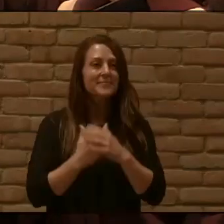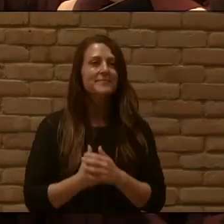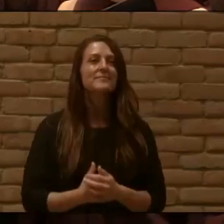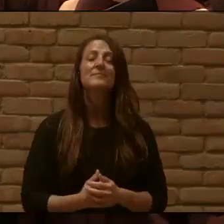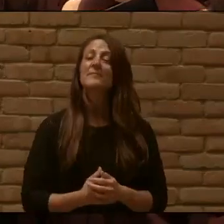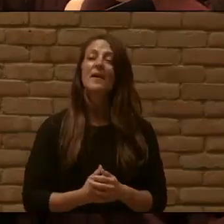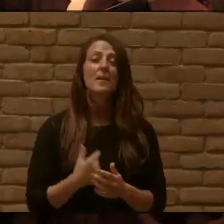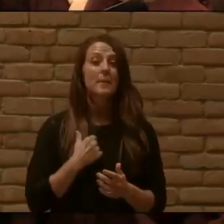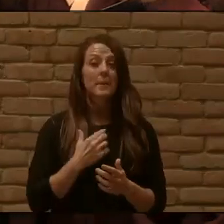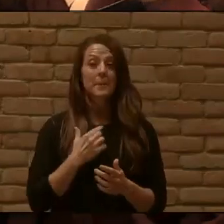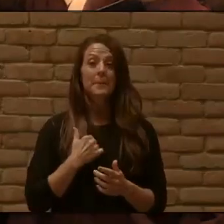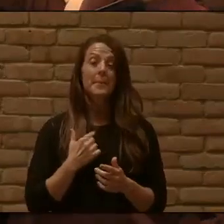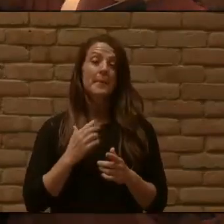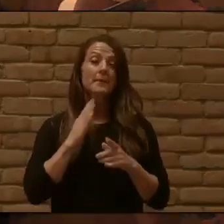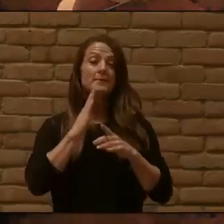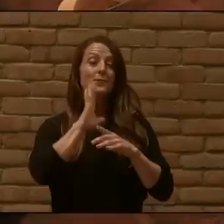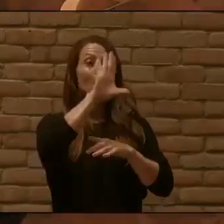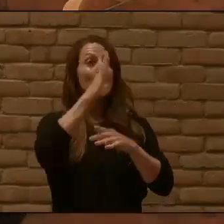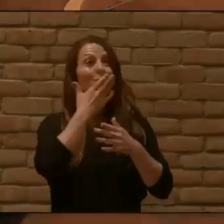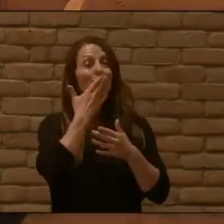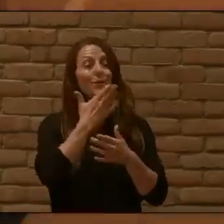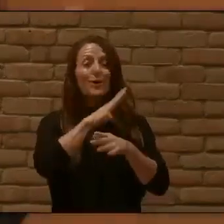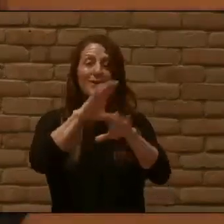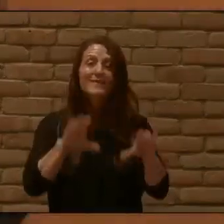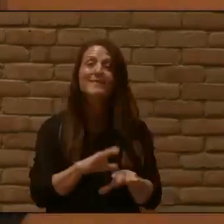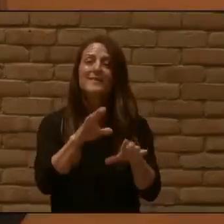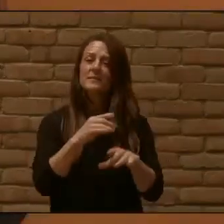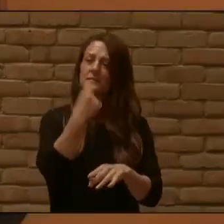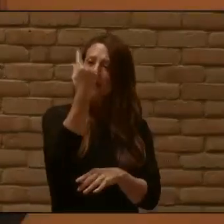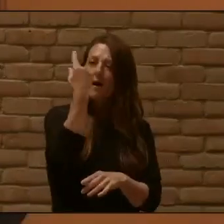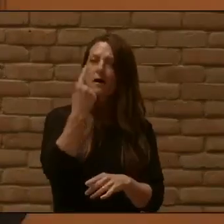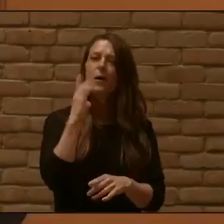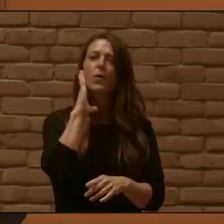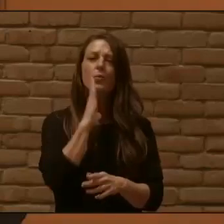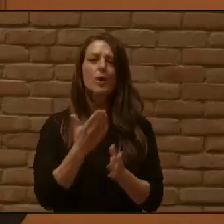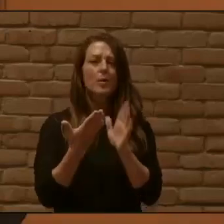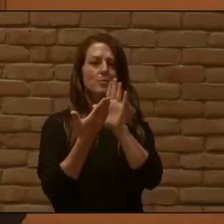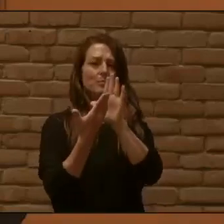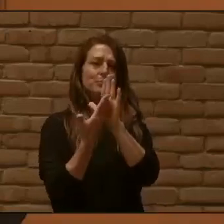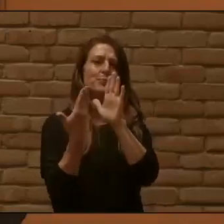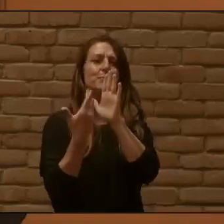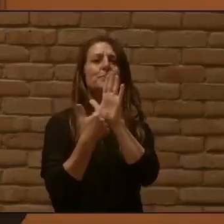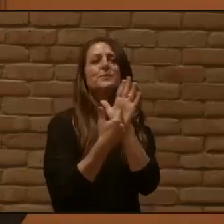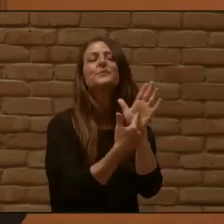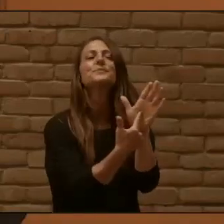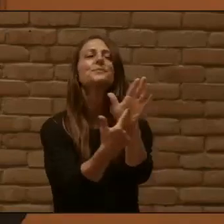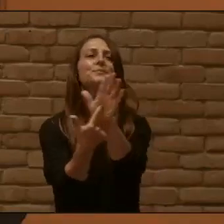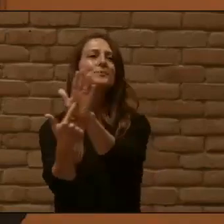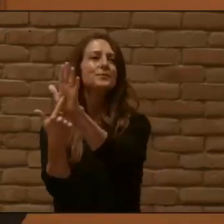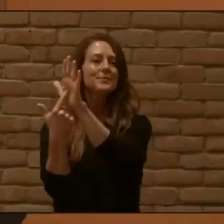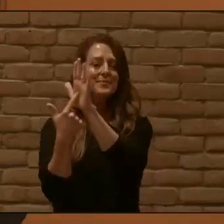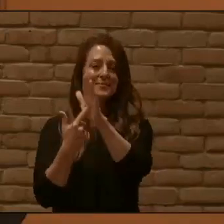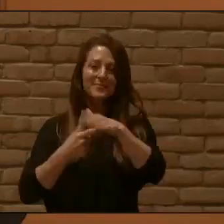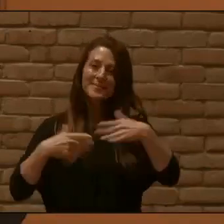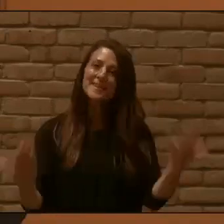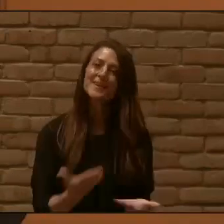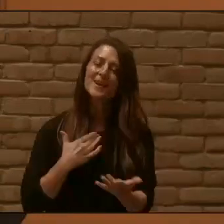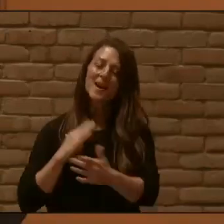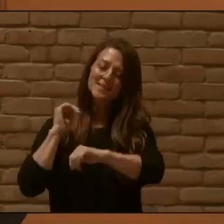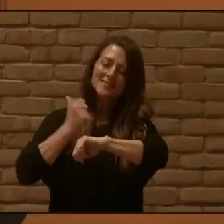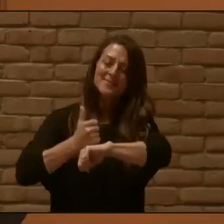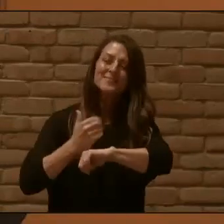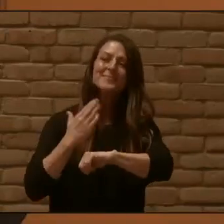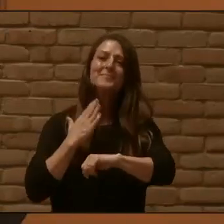I still thy goodness prove Here I raise my